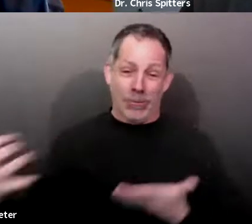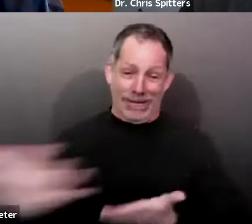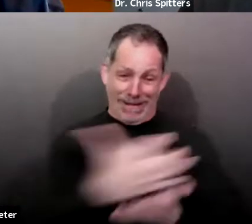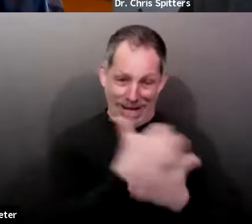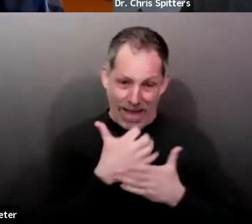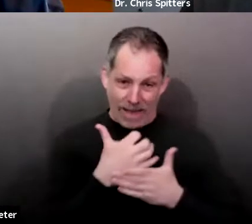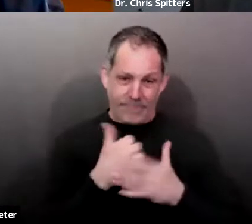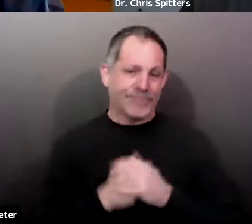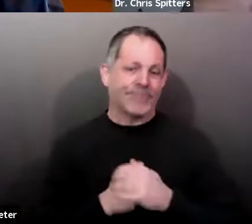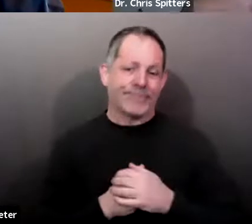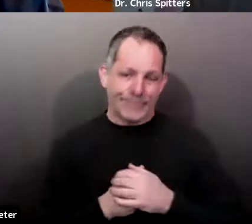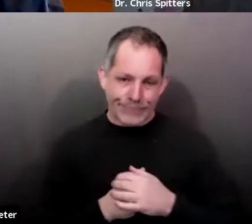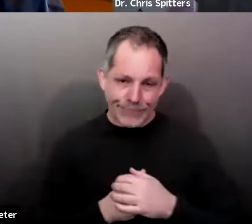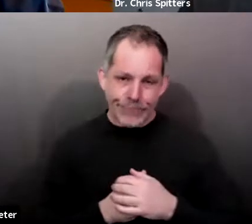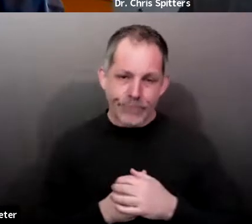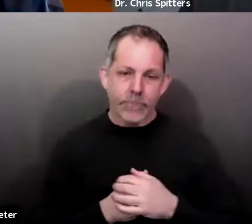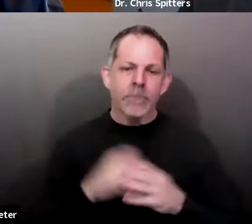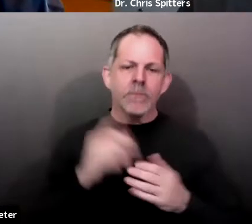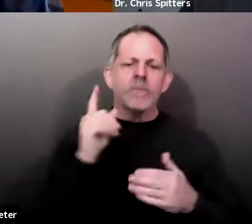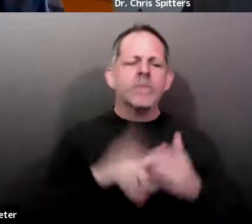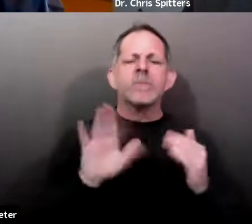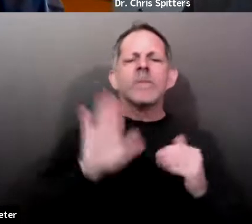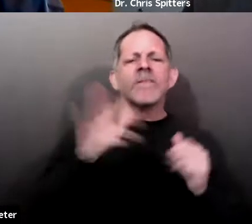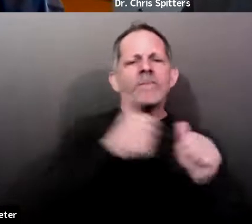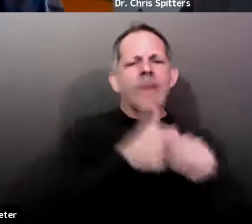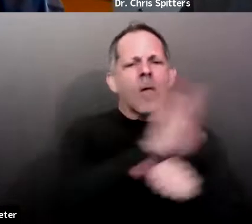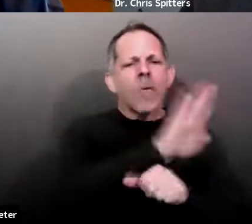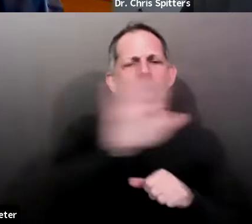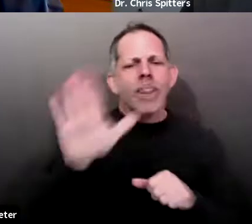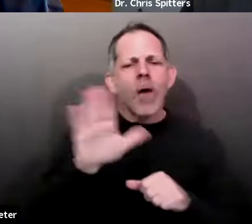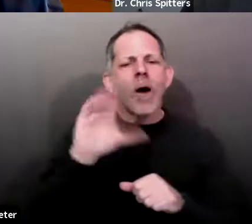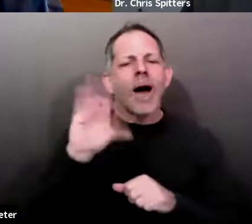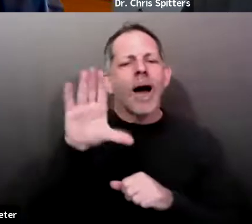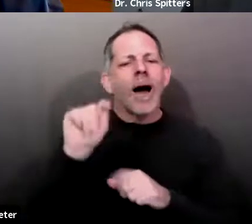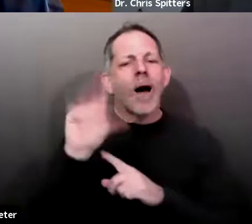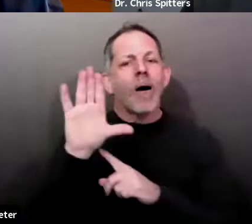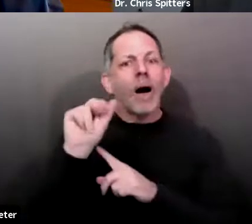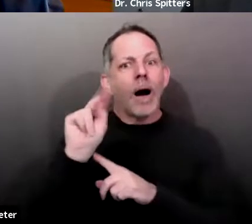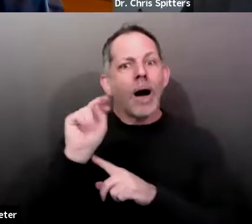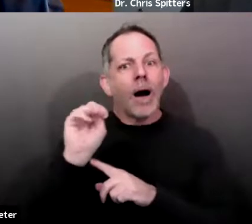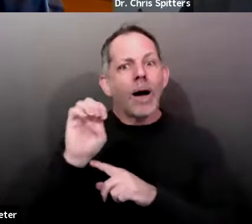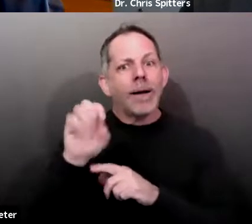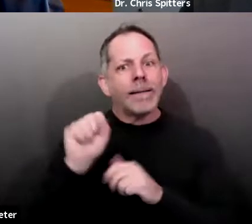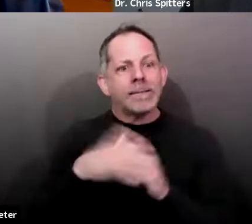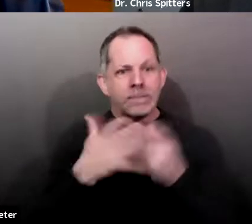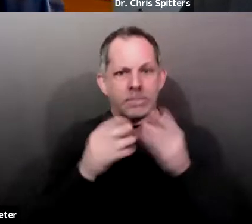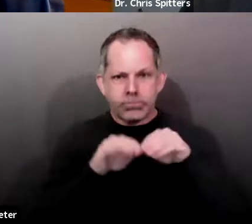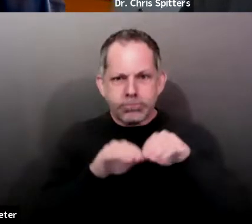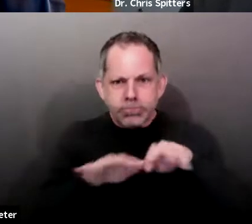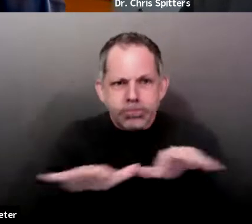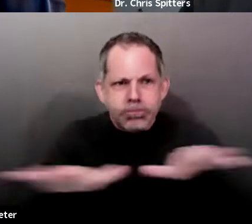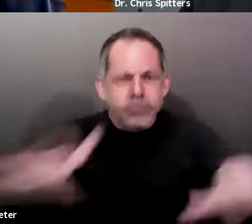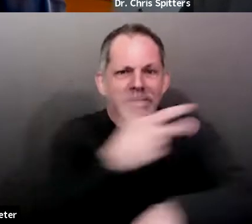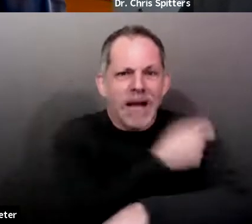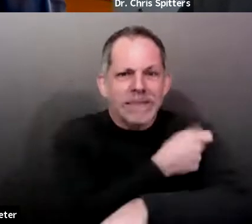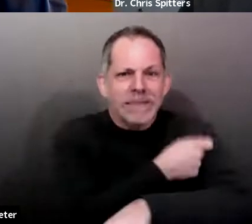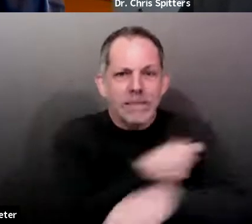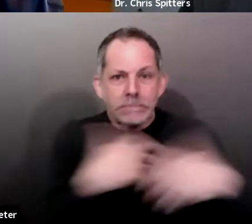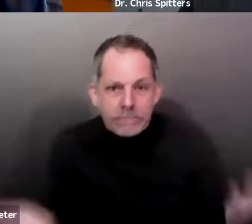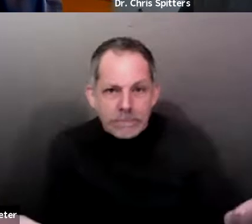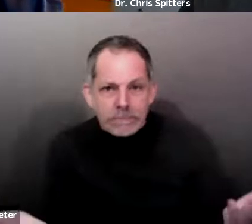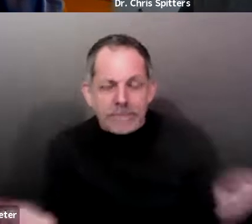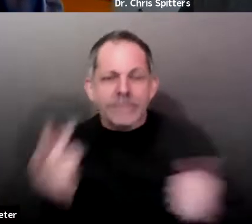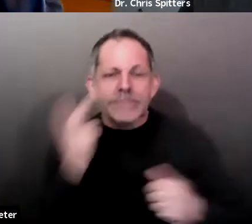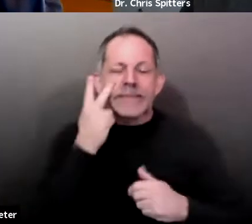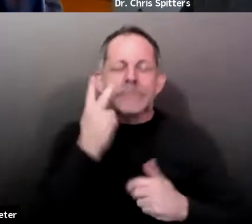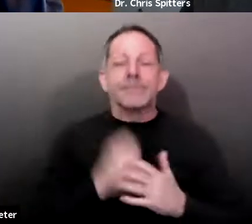specifically than it is, you know, gross numbers of doses administered, uh, indeed. Okay. How are we